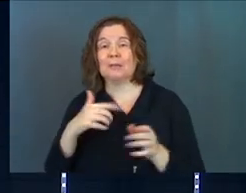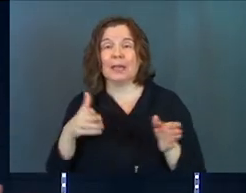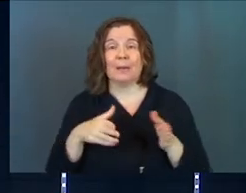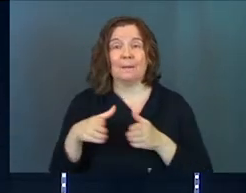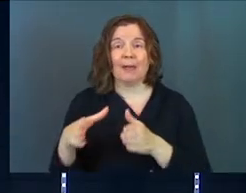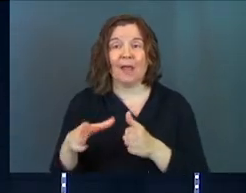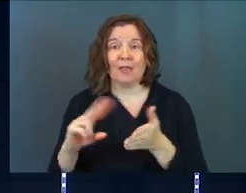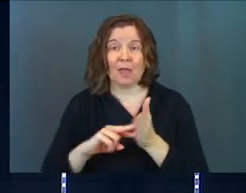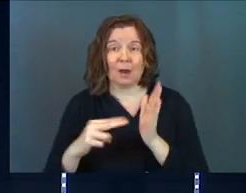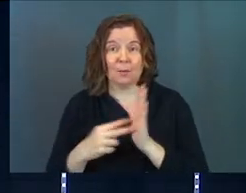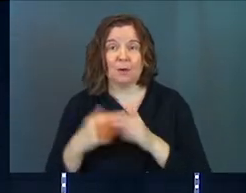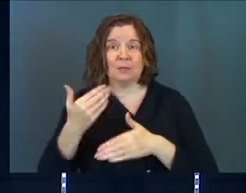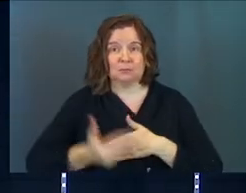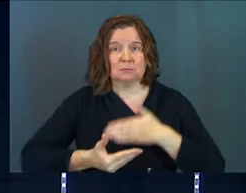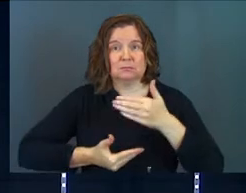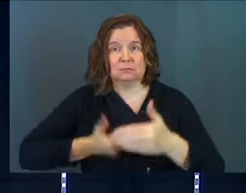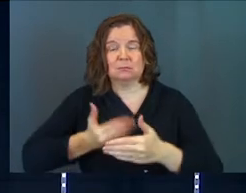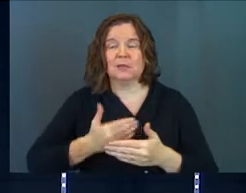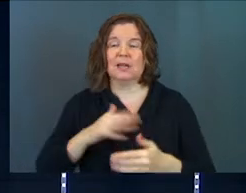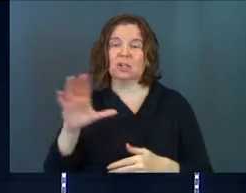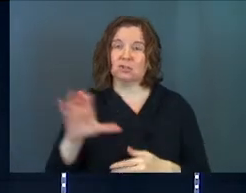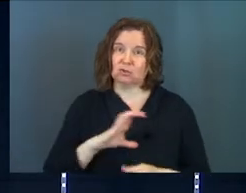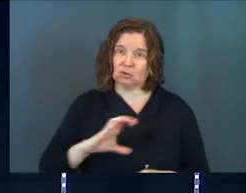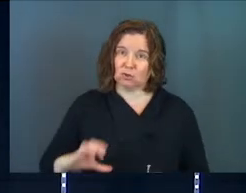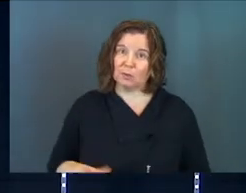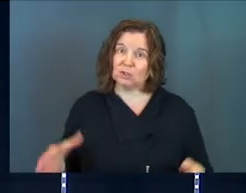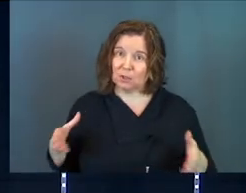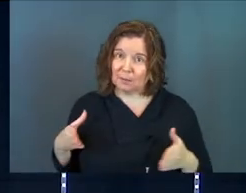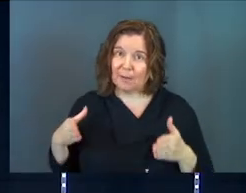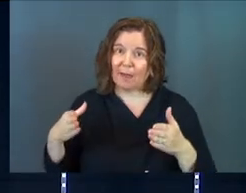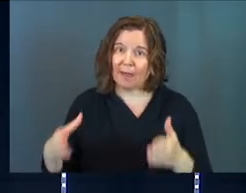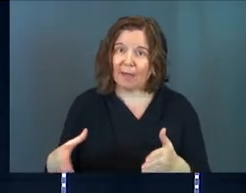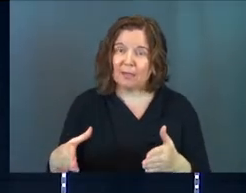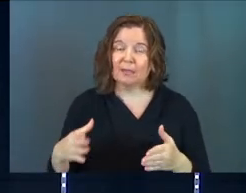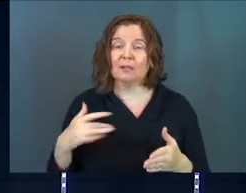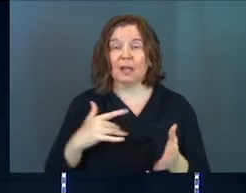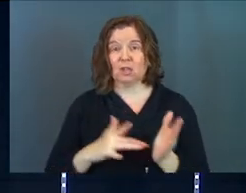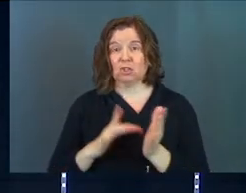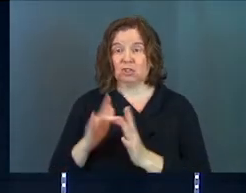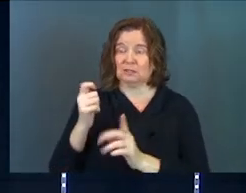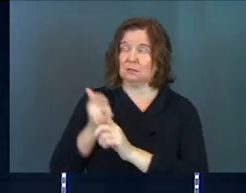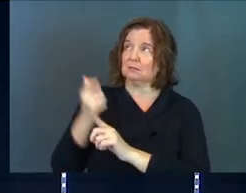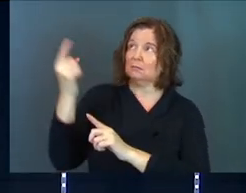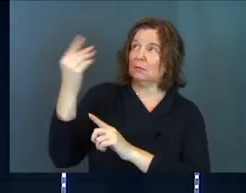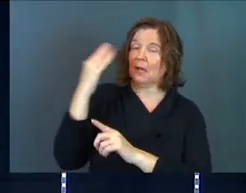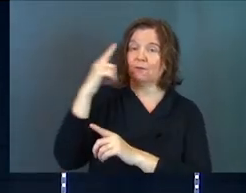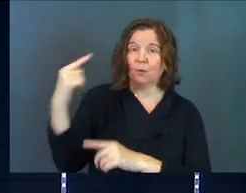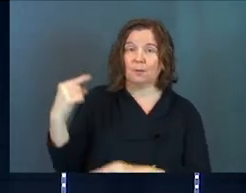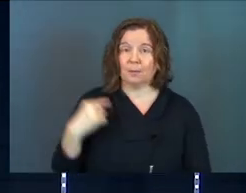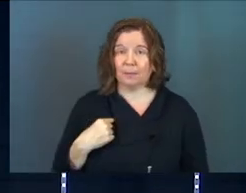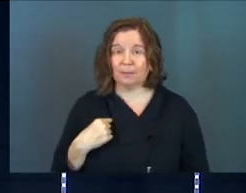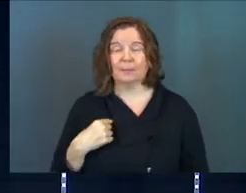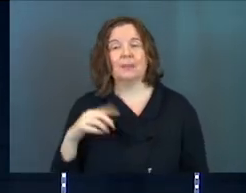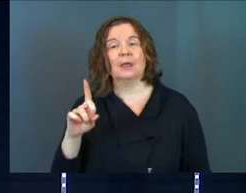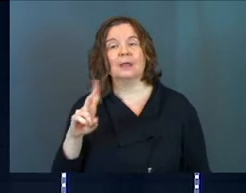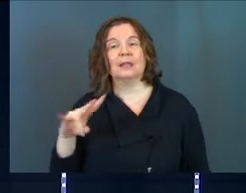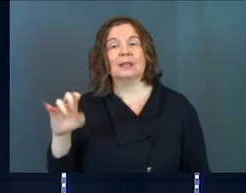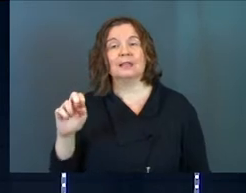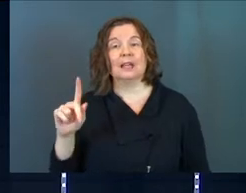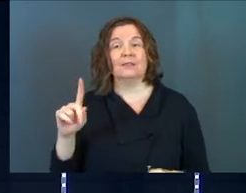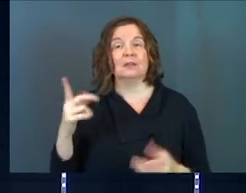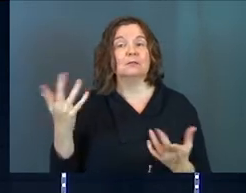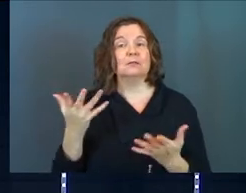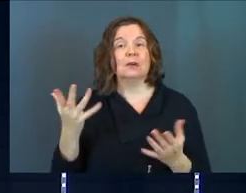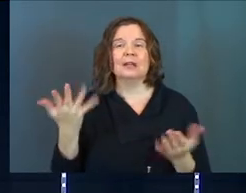path and a purpose to walk in this life. And it's the Christian path. It's the path that Jesus has for me. And David is praising